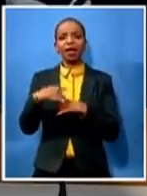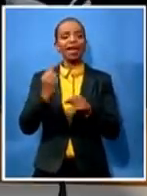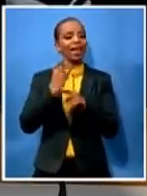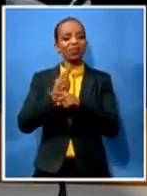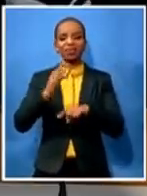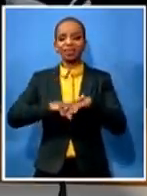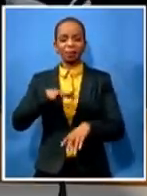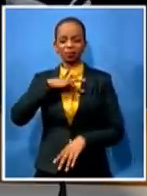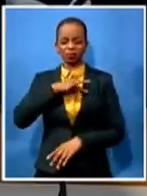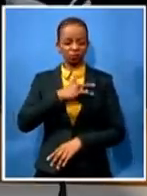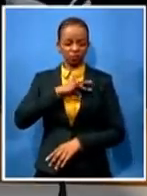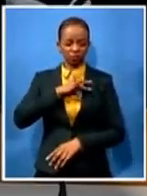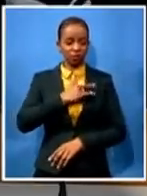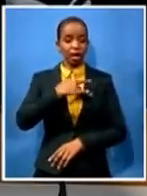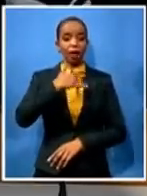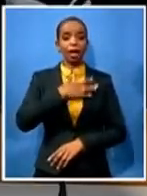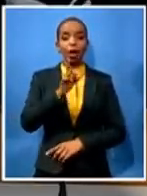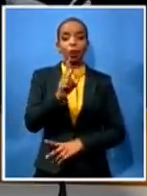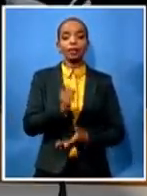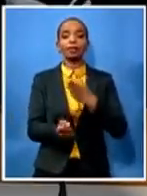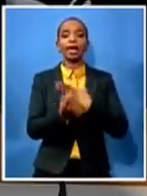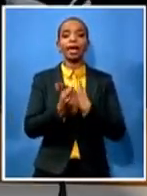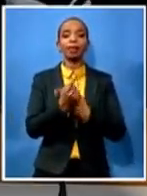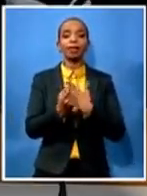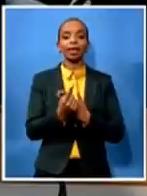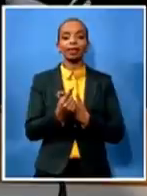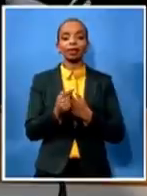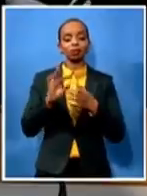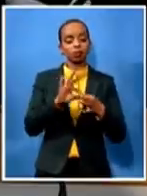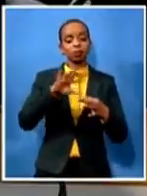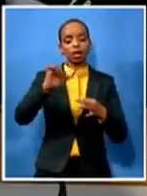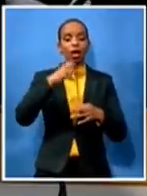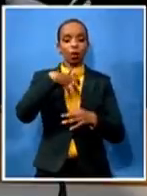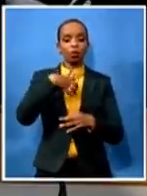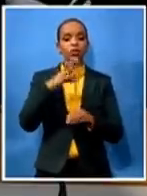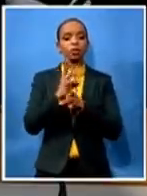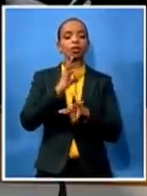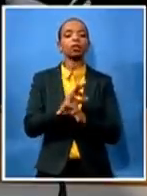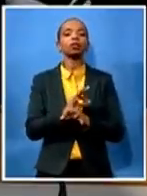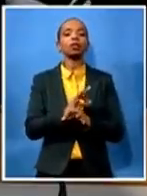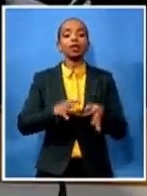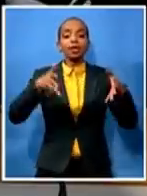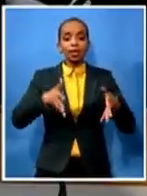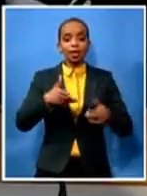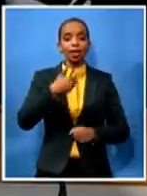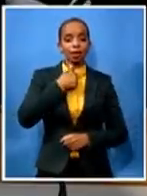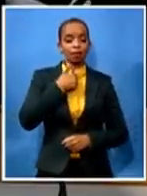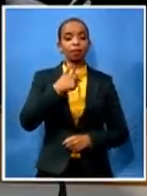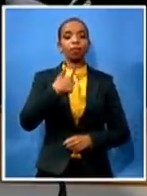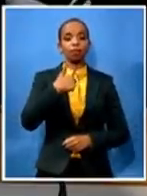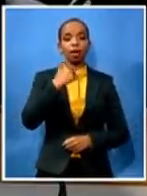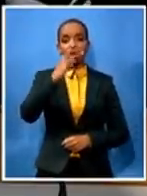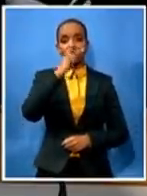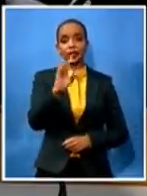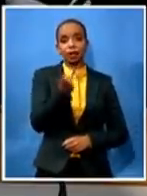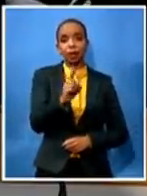happening about their own parents and here i can see mr akrisi now his new project with all those of that are his